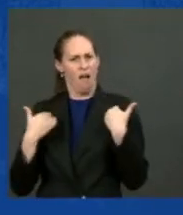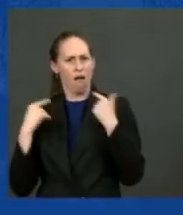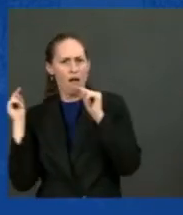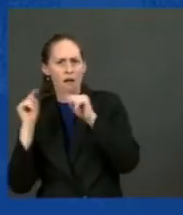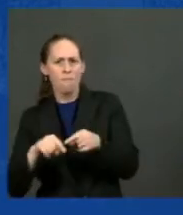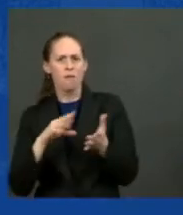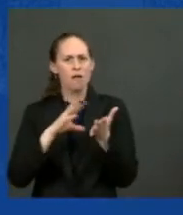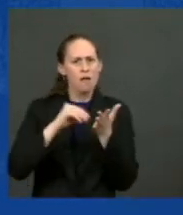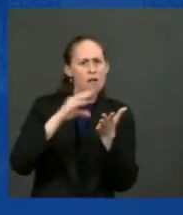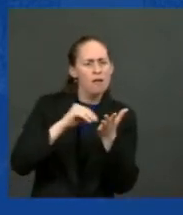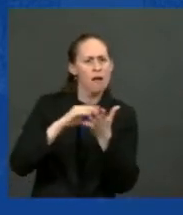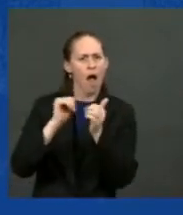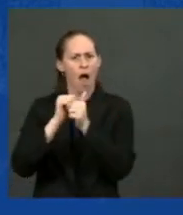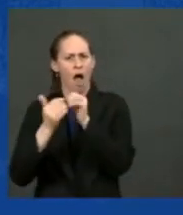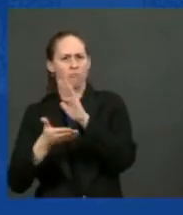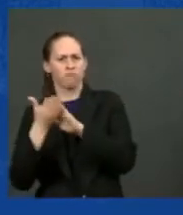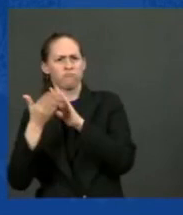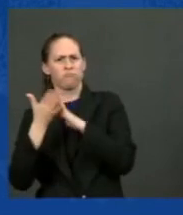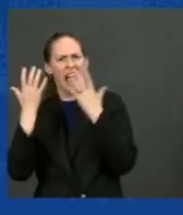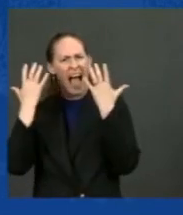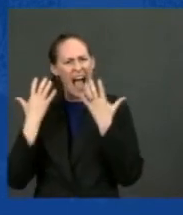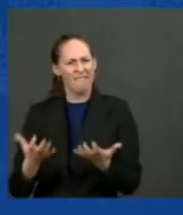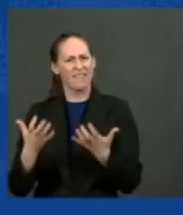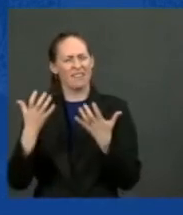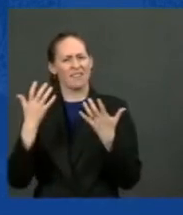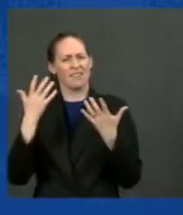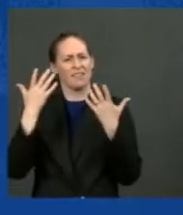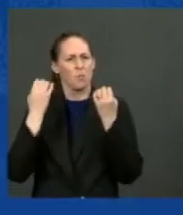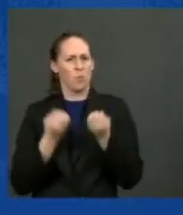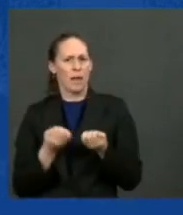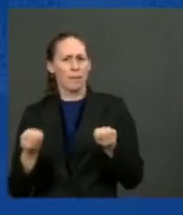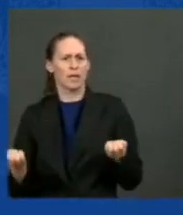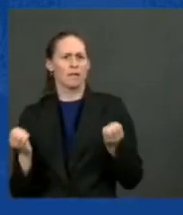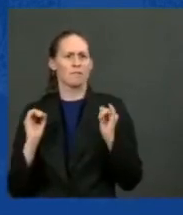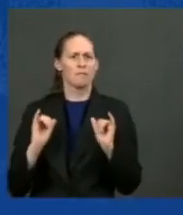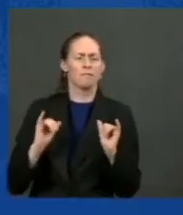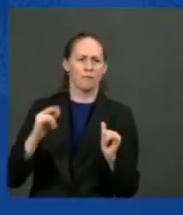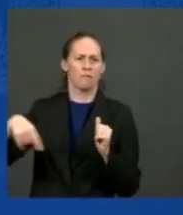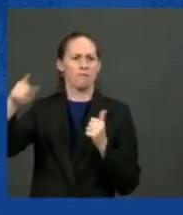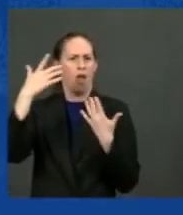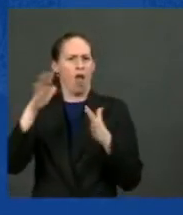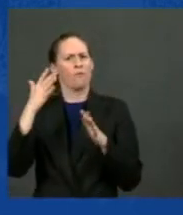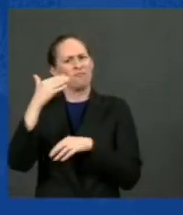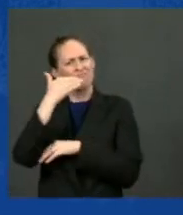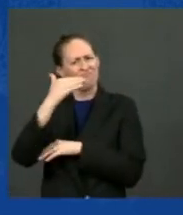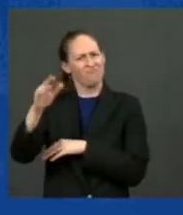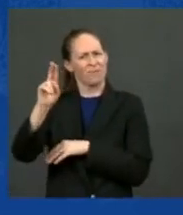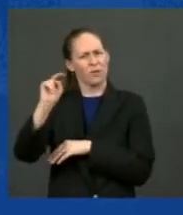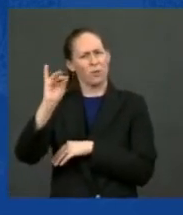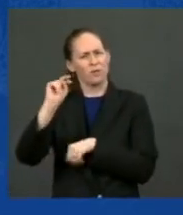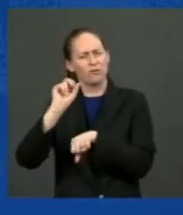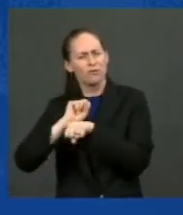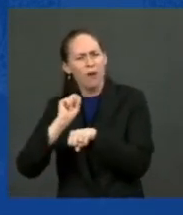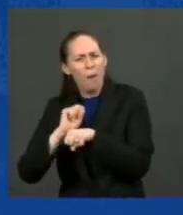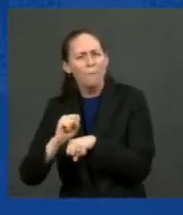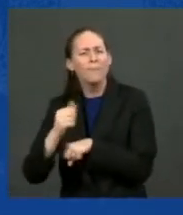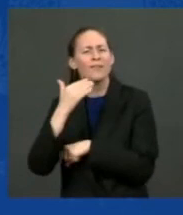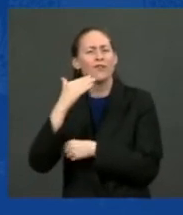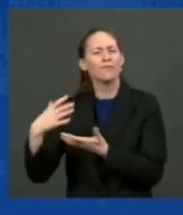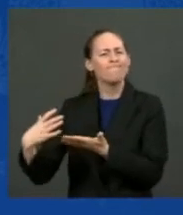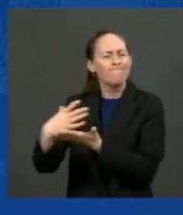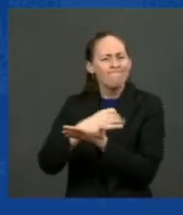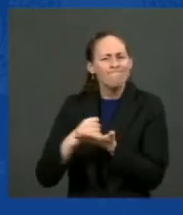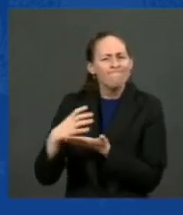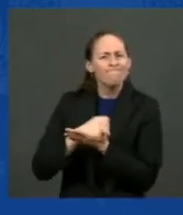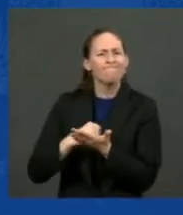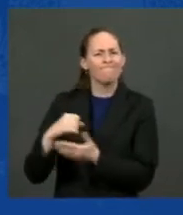They leave here with a shot at something great a union job with good wages and benefits that allow them to maintain their dignity